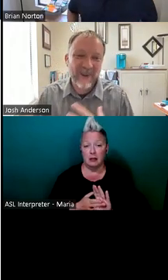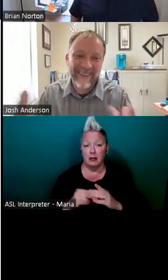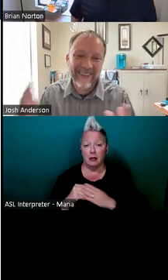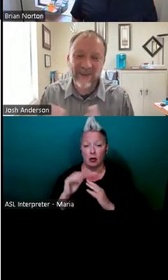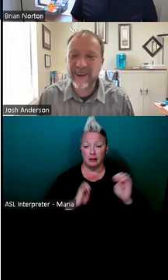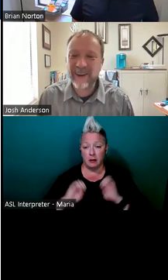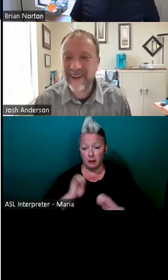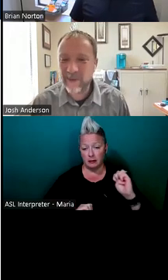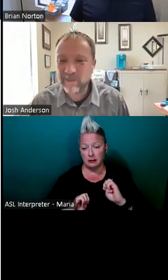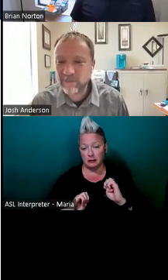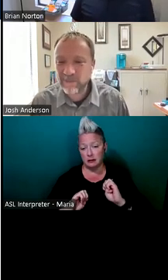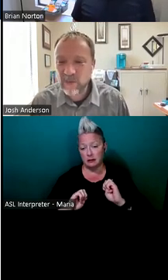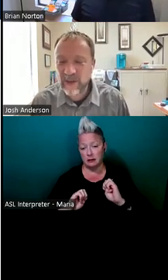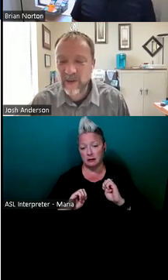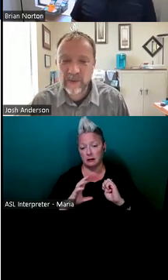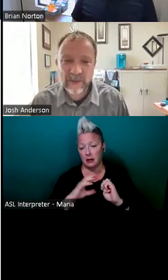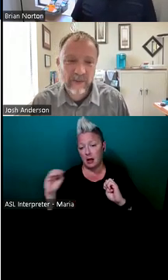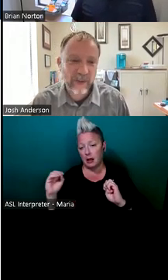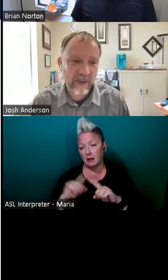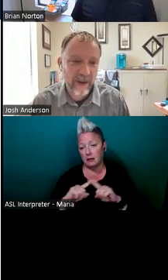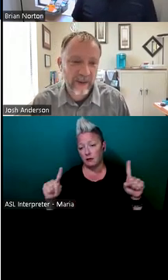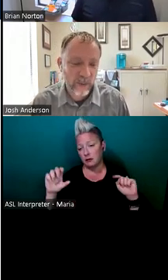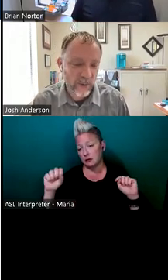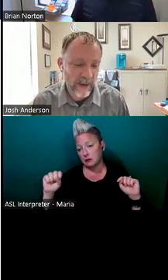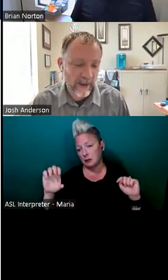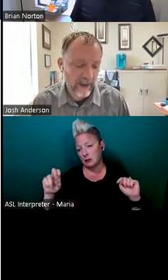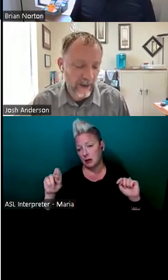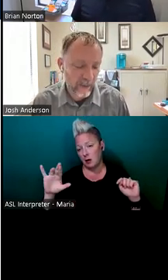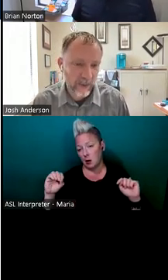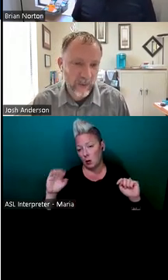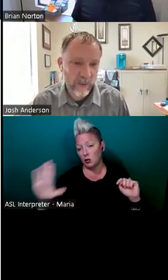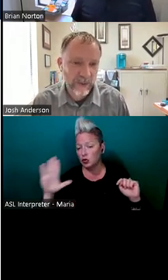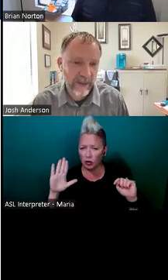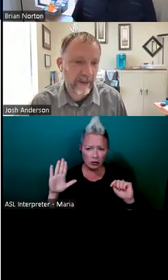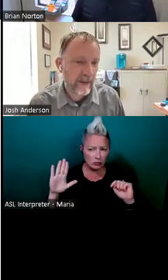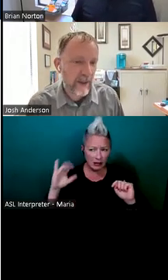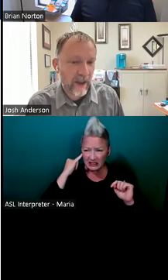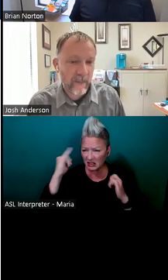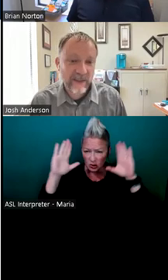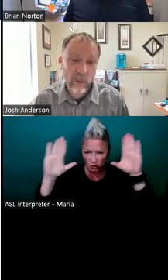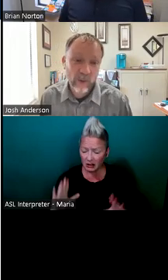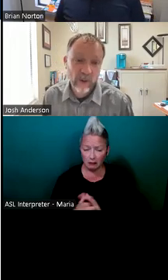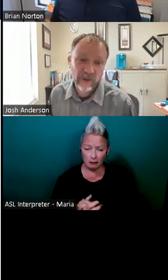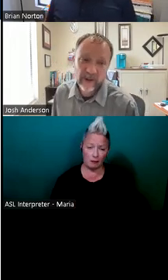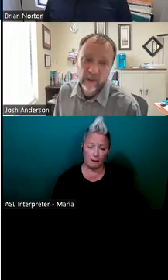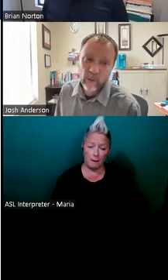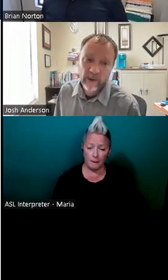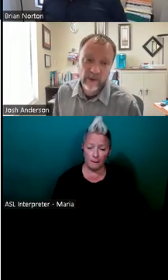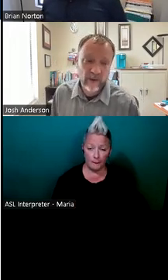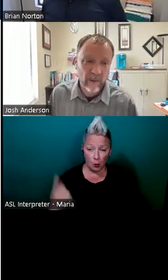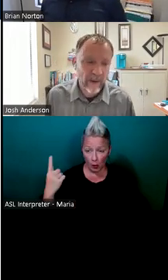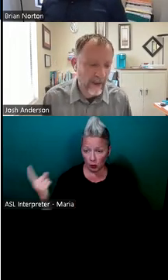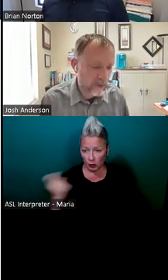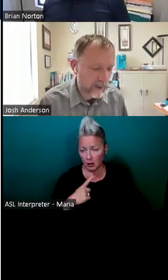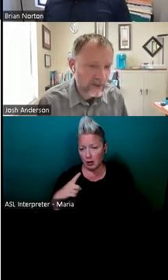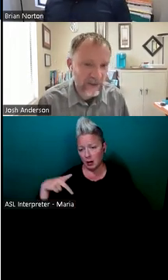within the different, um, scenarios and everything. Your ideas were great. I really do appreciate it. Um, I see one question come up. What